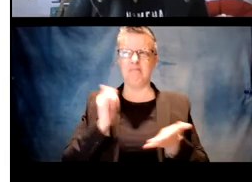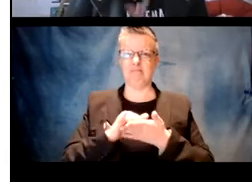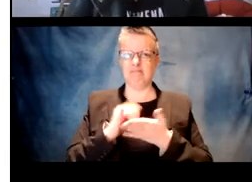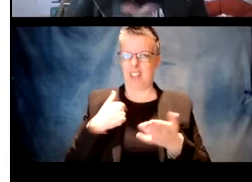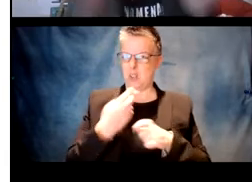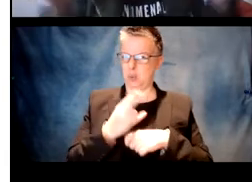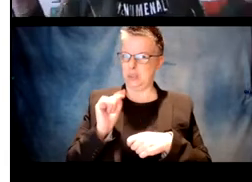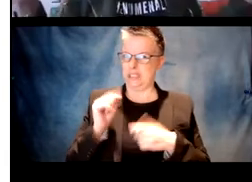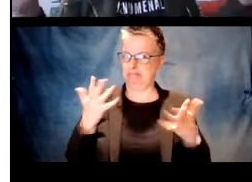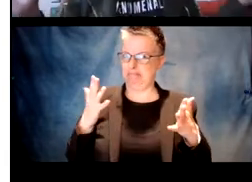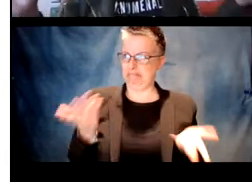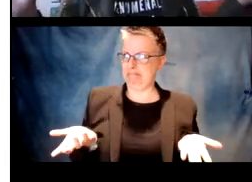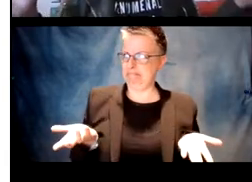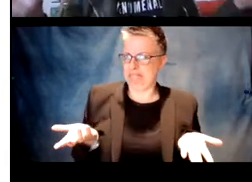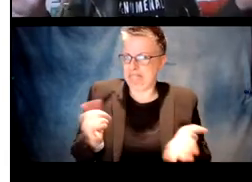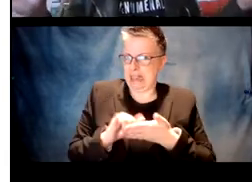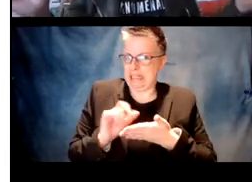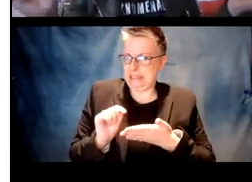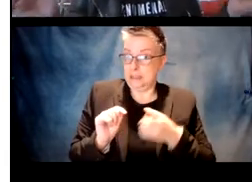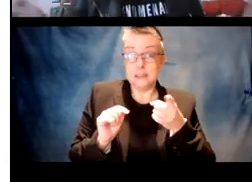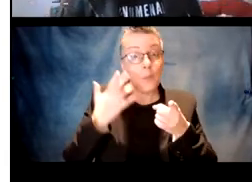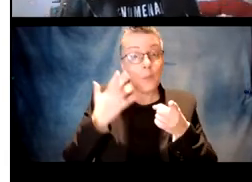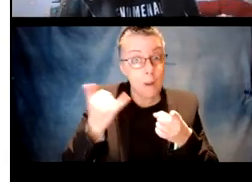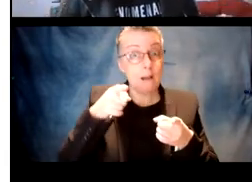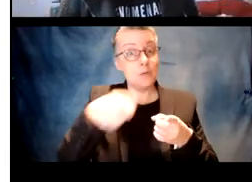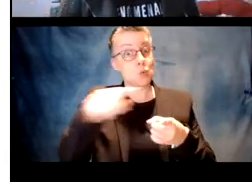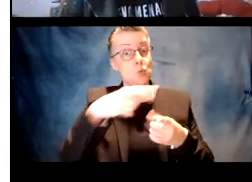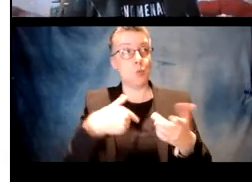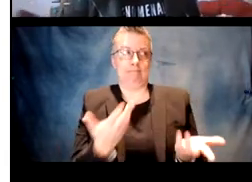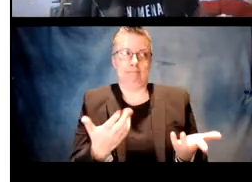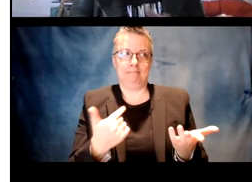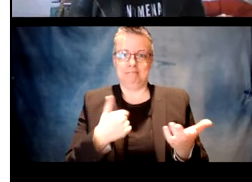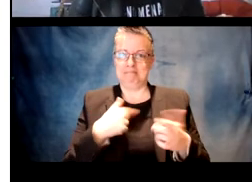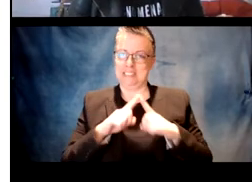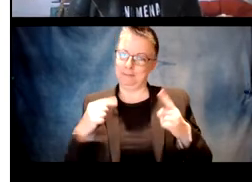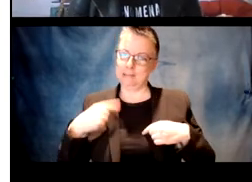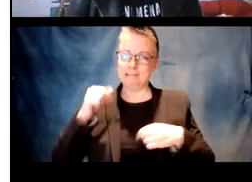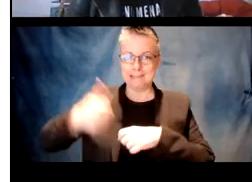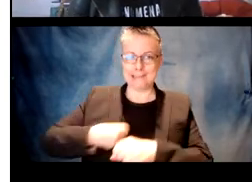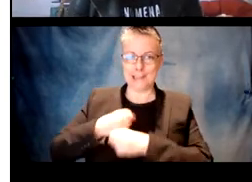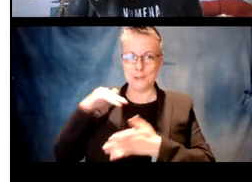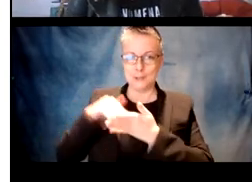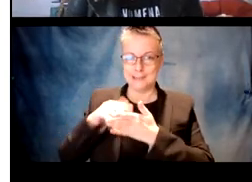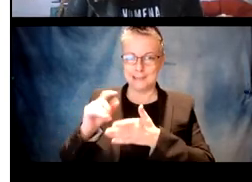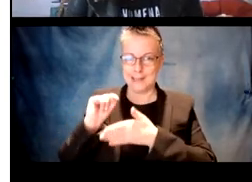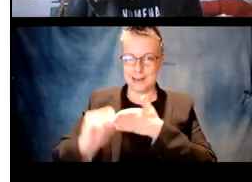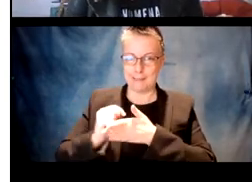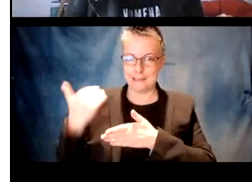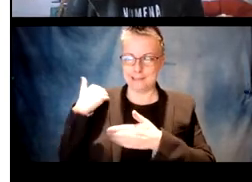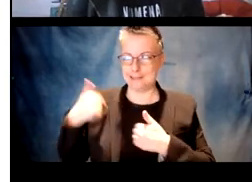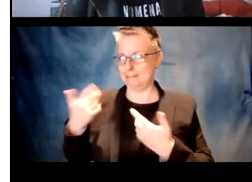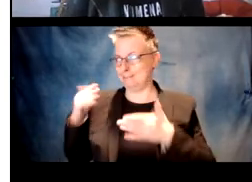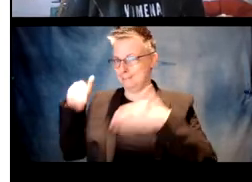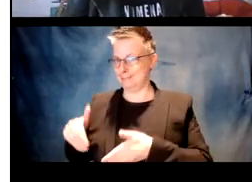Just, you know, I mean, perhaps the only thing you know about the past tense is that you use it to talk about the past. Because not everyone spends